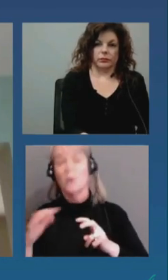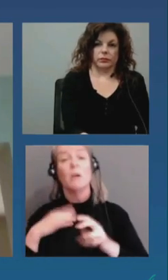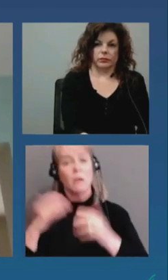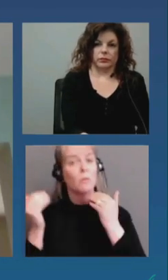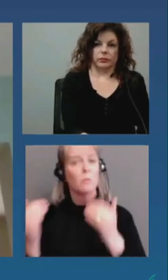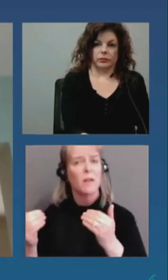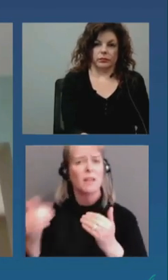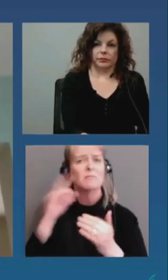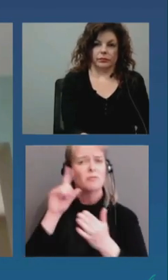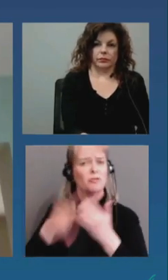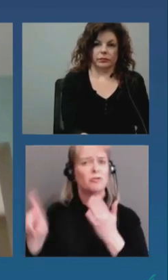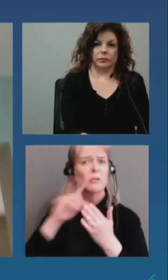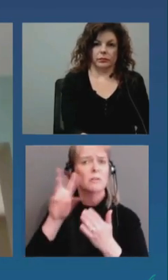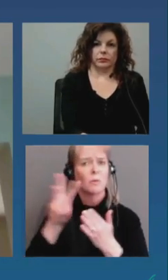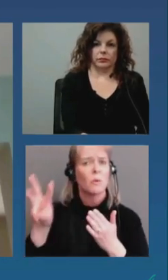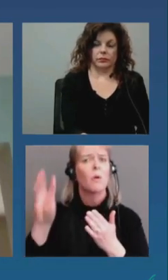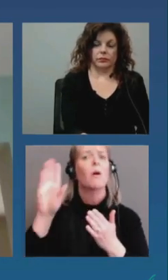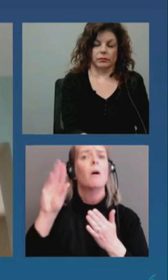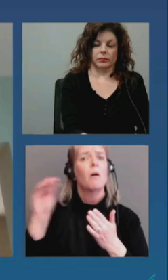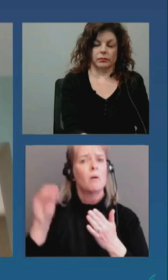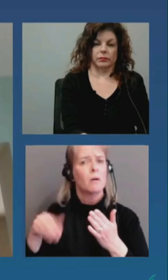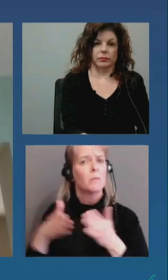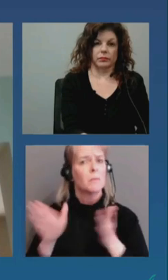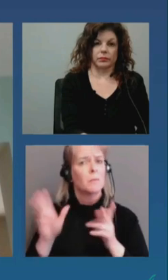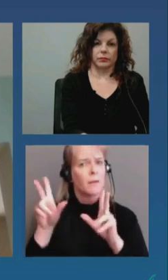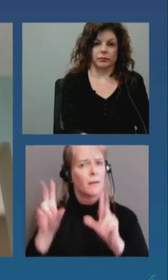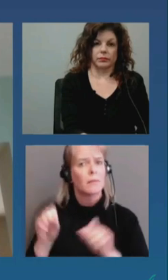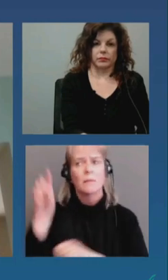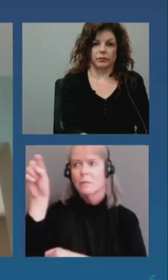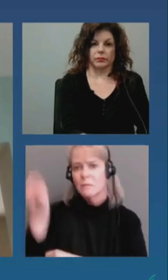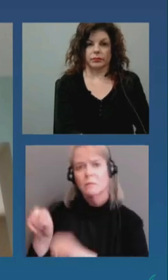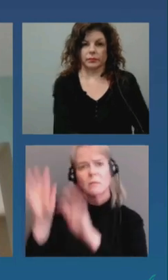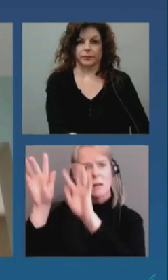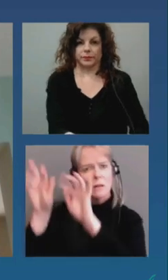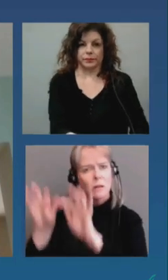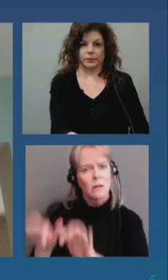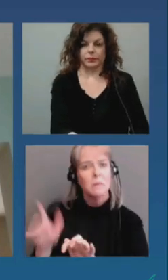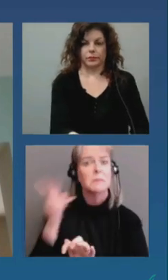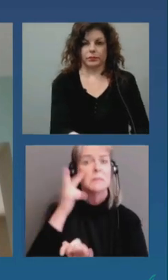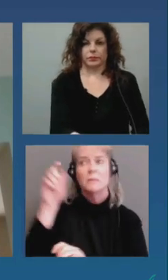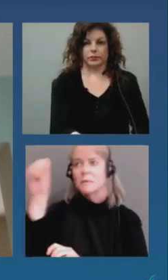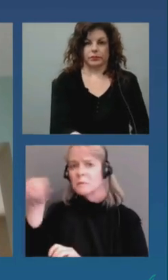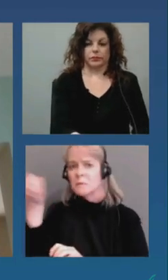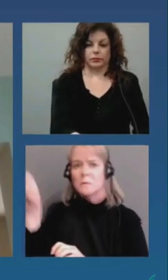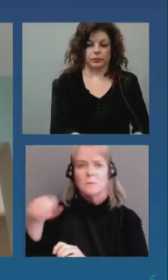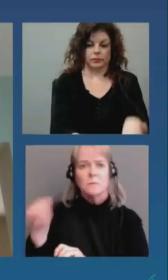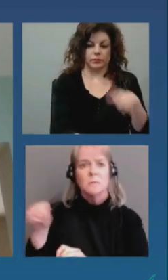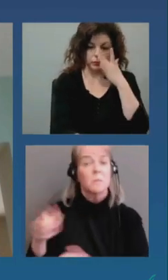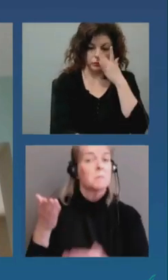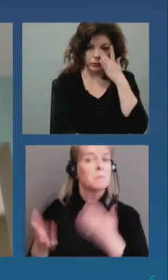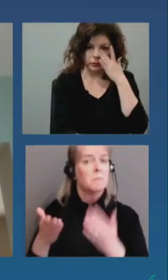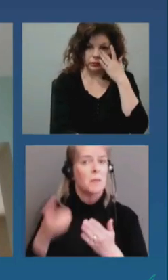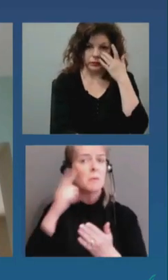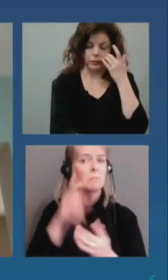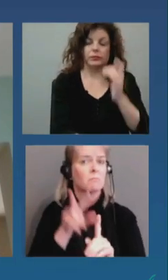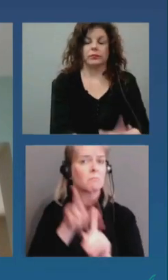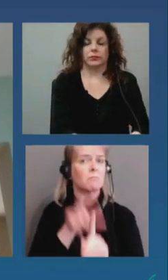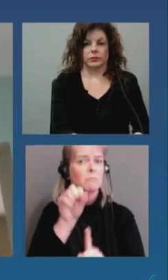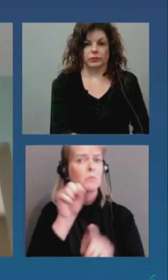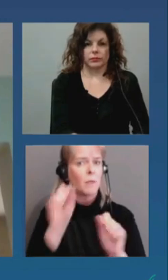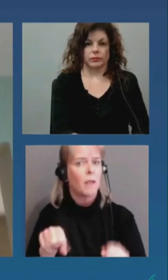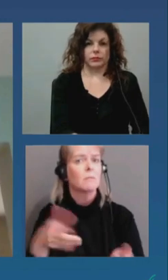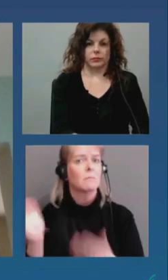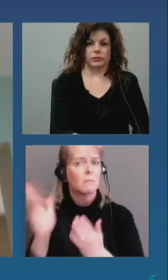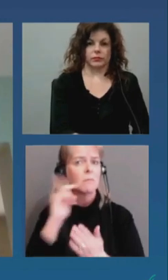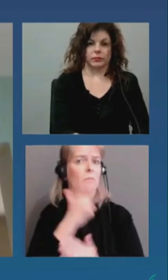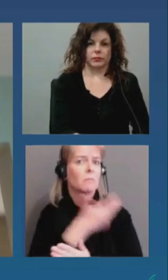if you qualify. Thank you to all residents for your continued support of OPH. Working together, we can get through this. Thank